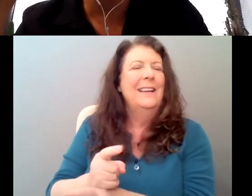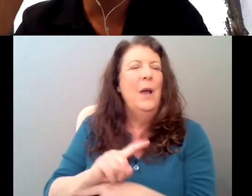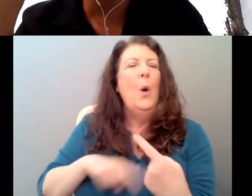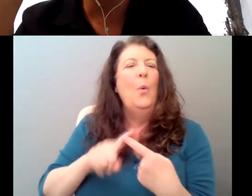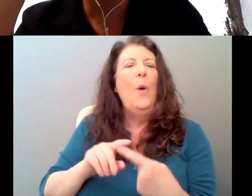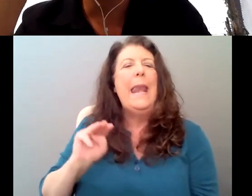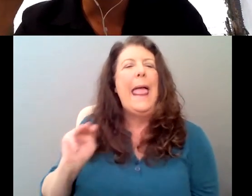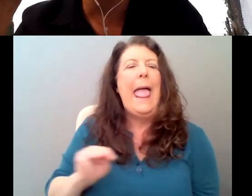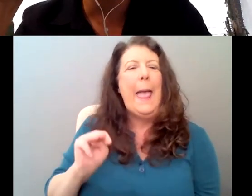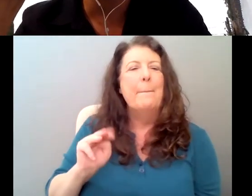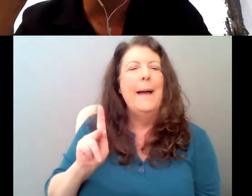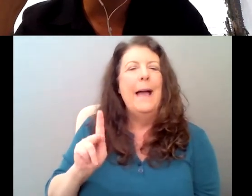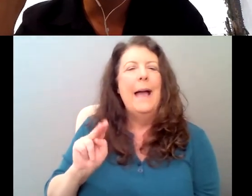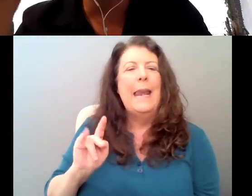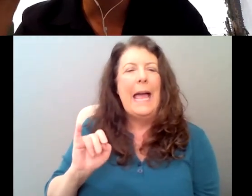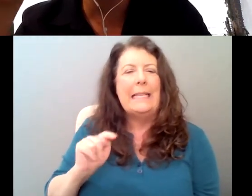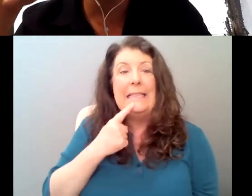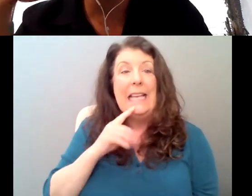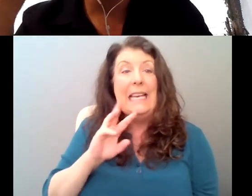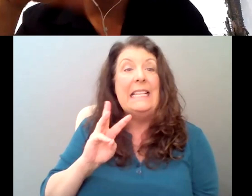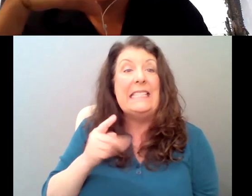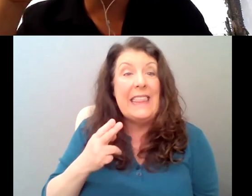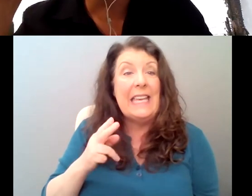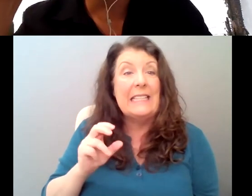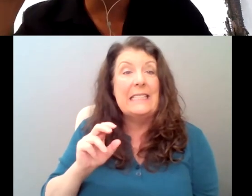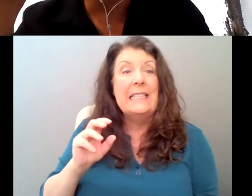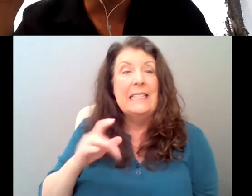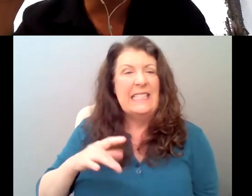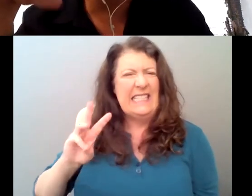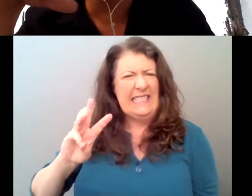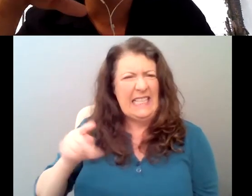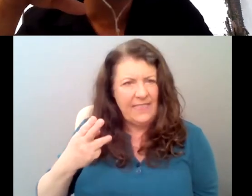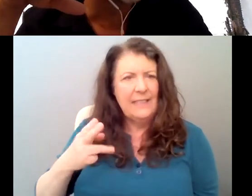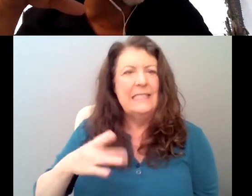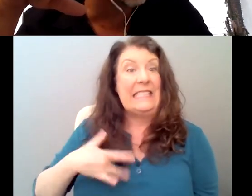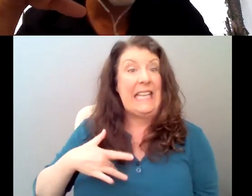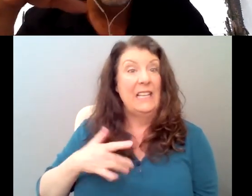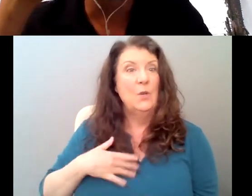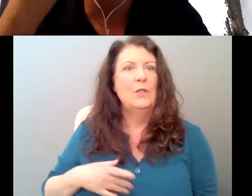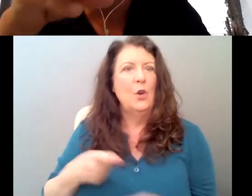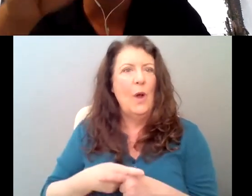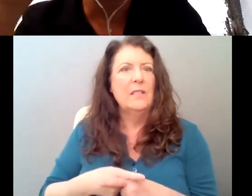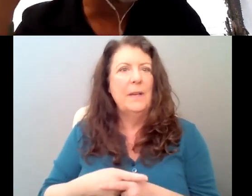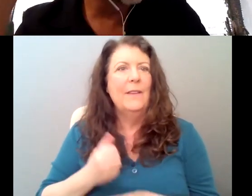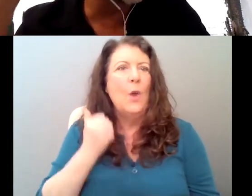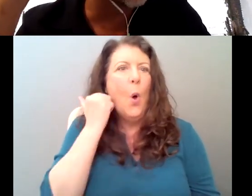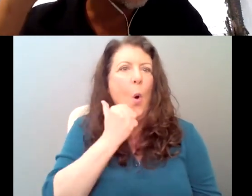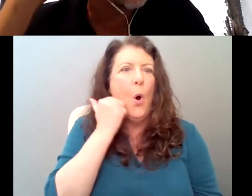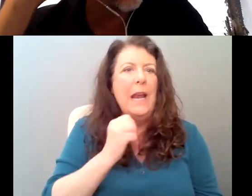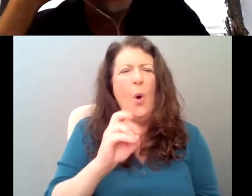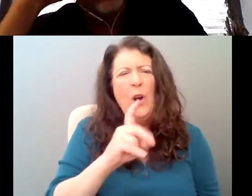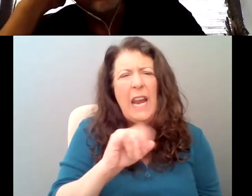six cents was a cross between ordinary people and carry totally makes sense. So same here.